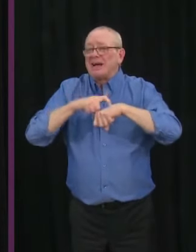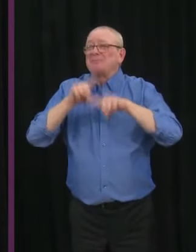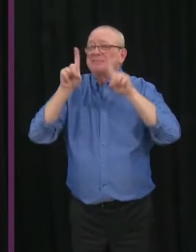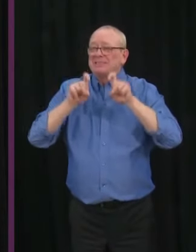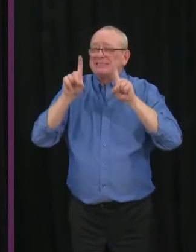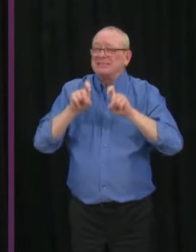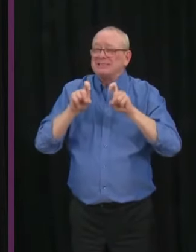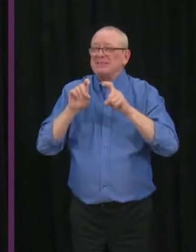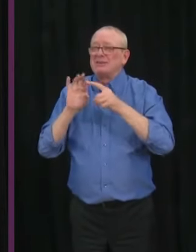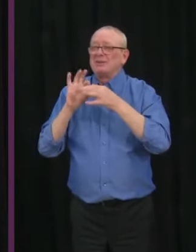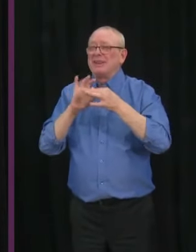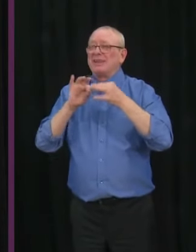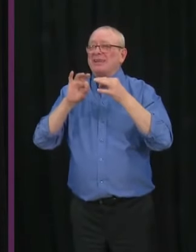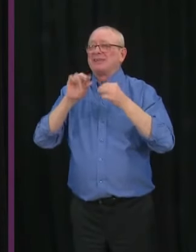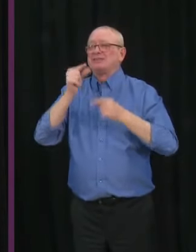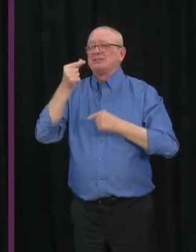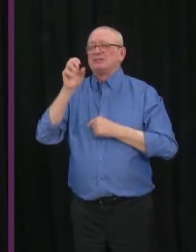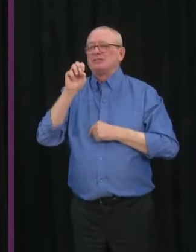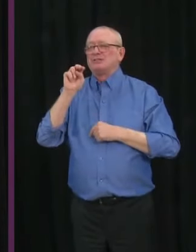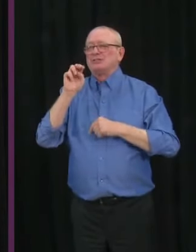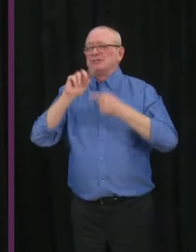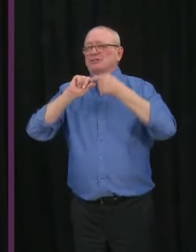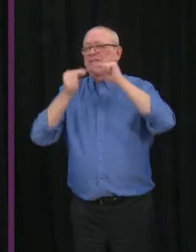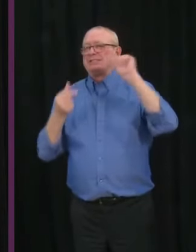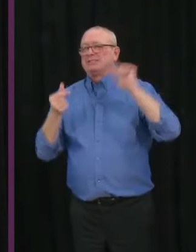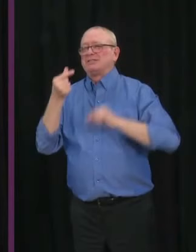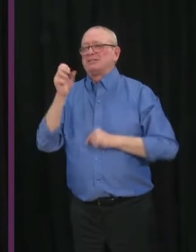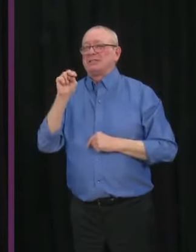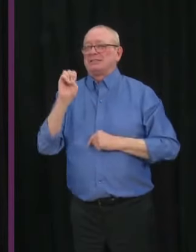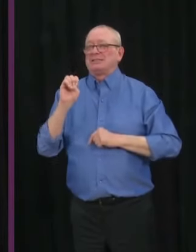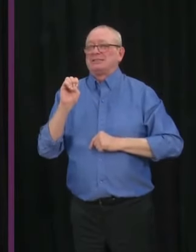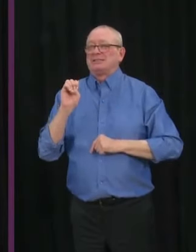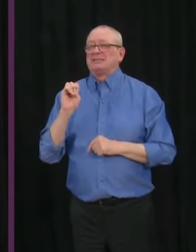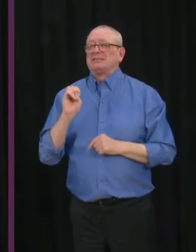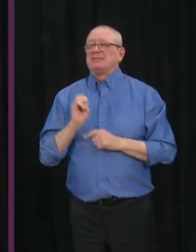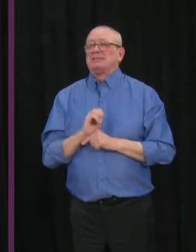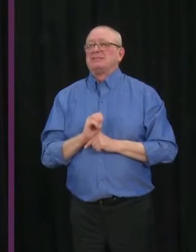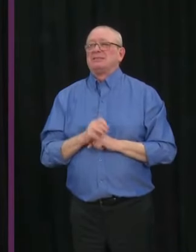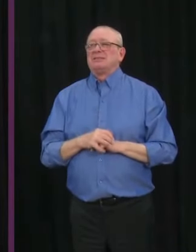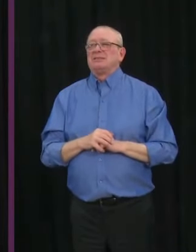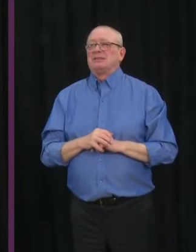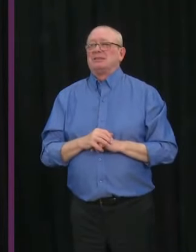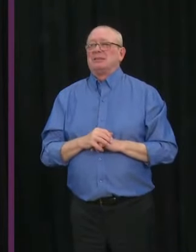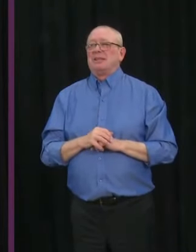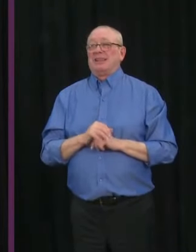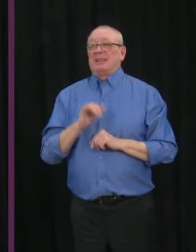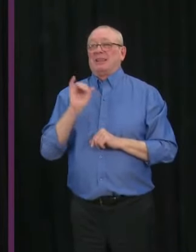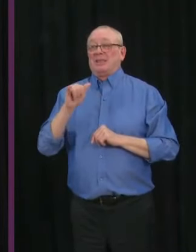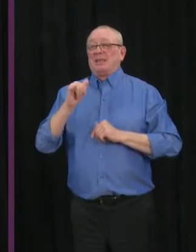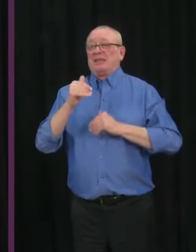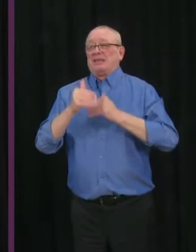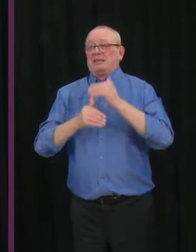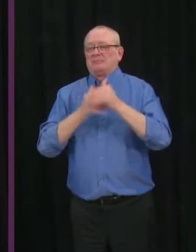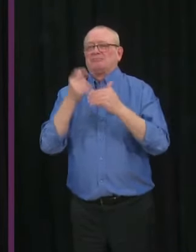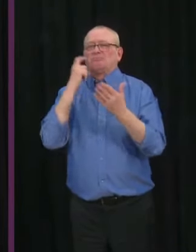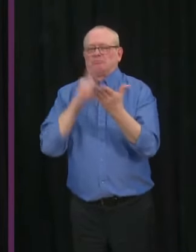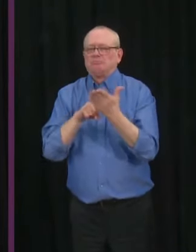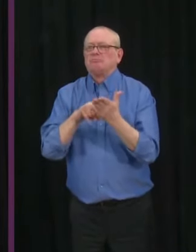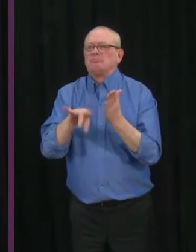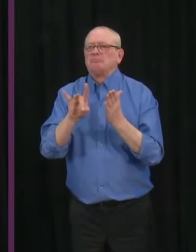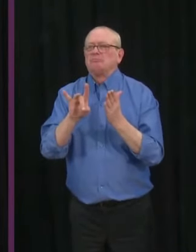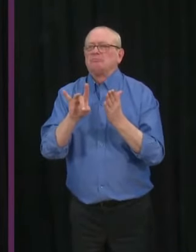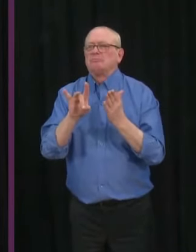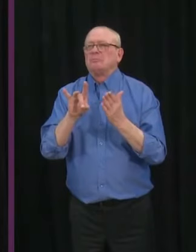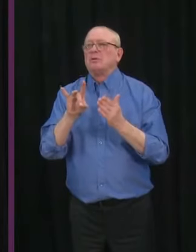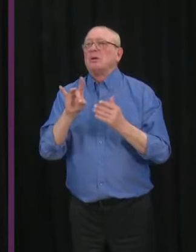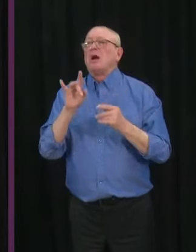entire virus. So that not only would help us identify any of these variants of concern, it would also help us identify if there were any additional changes